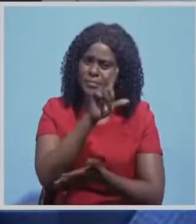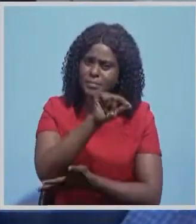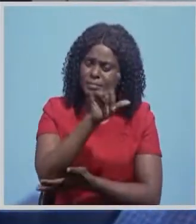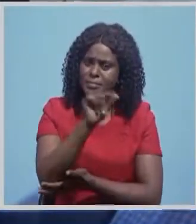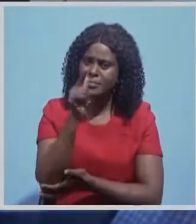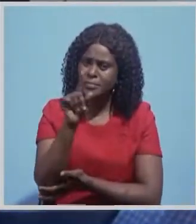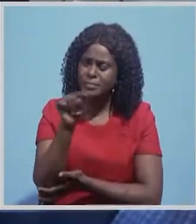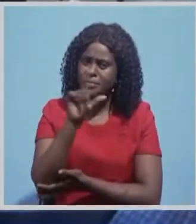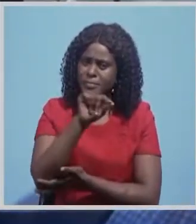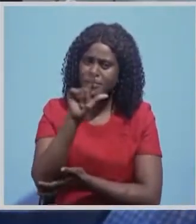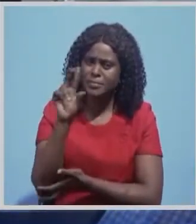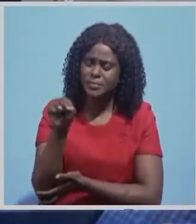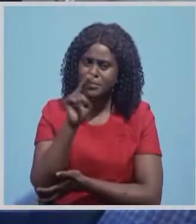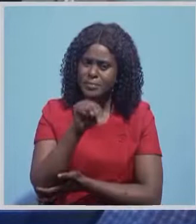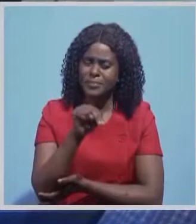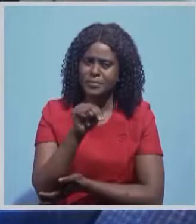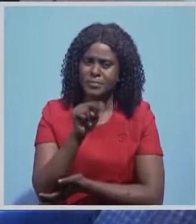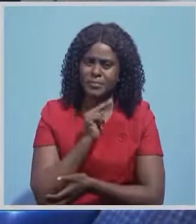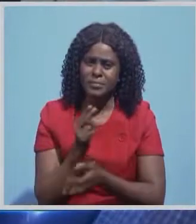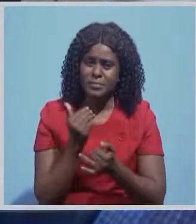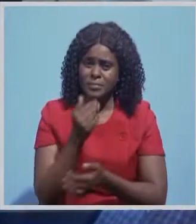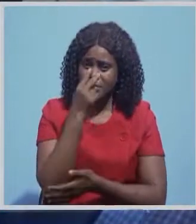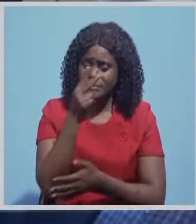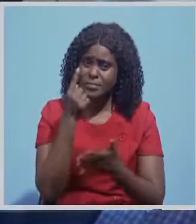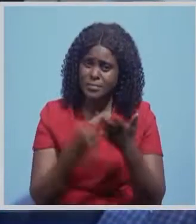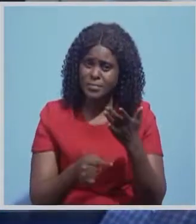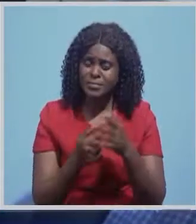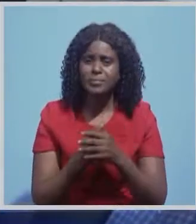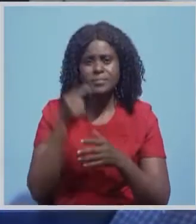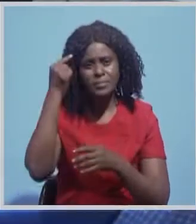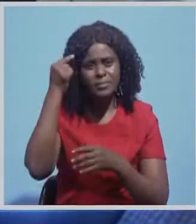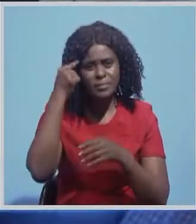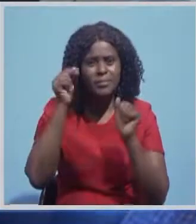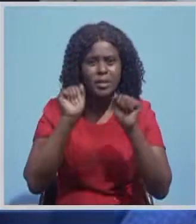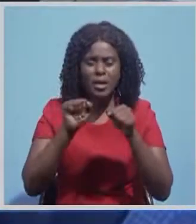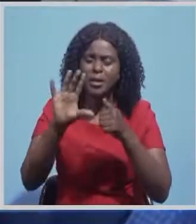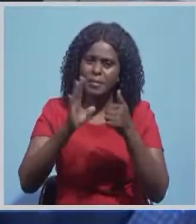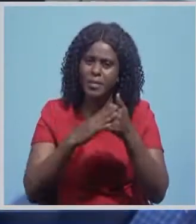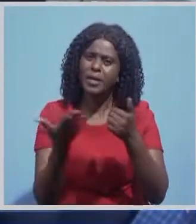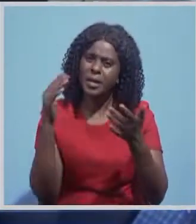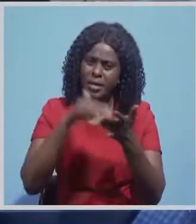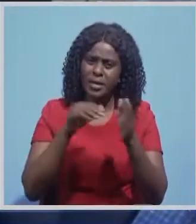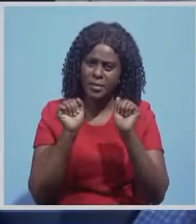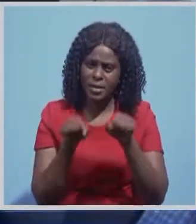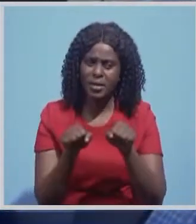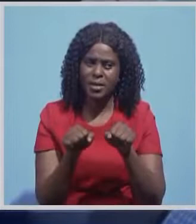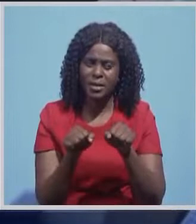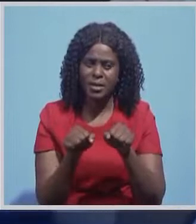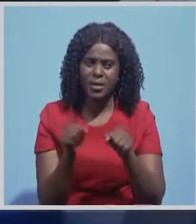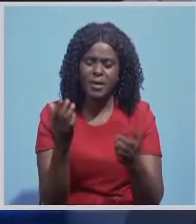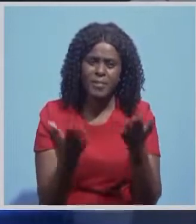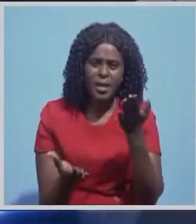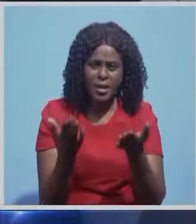is if the government can come back again and maybe